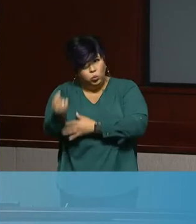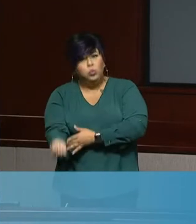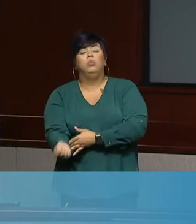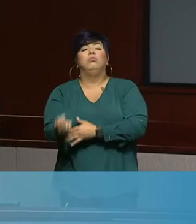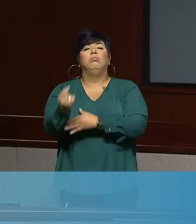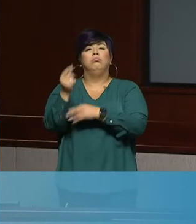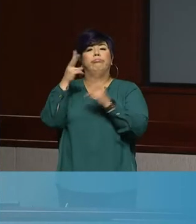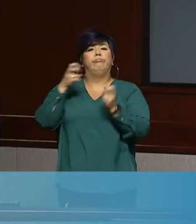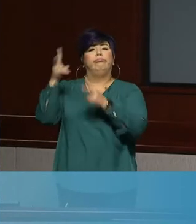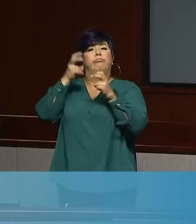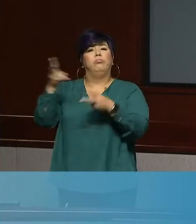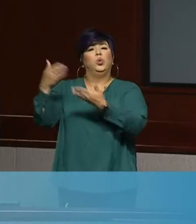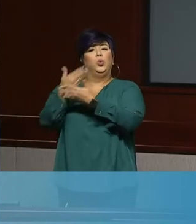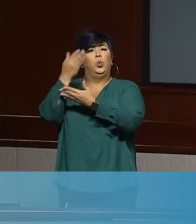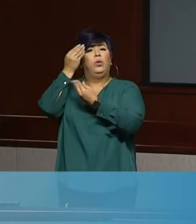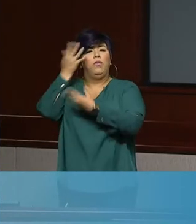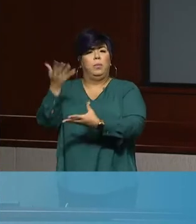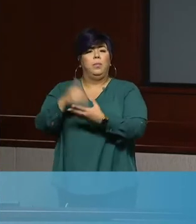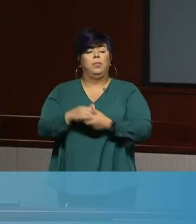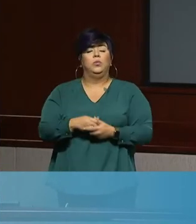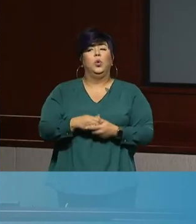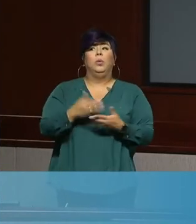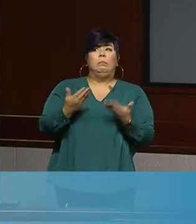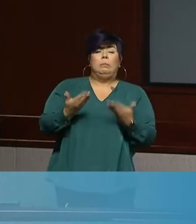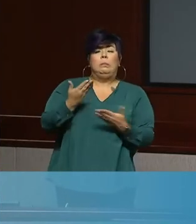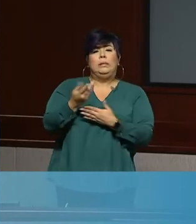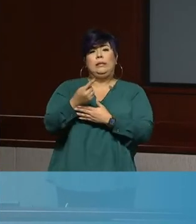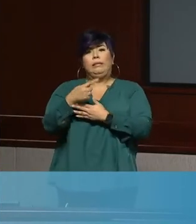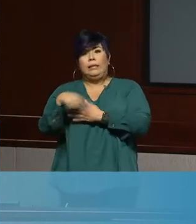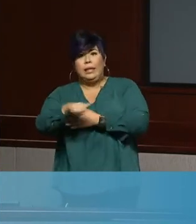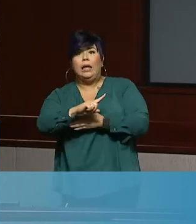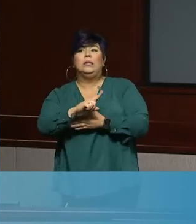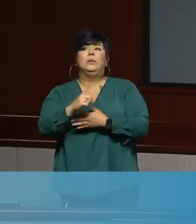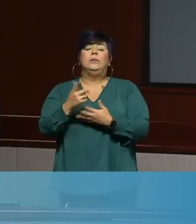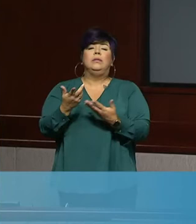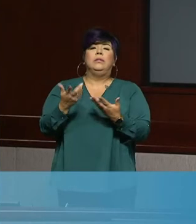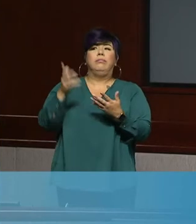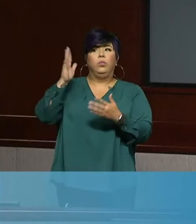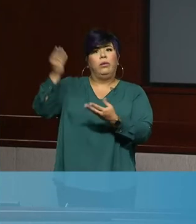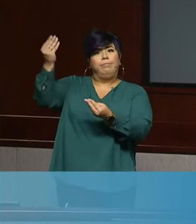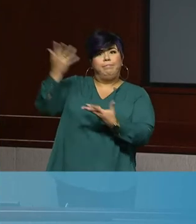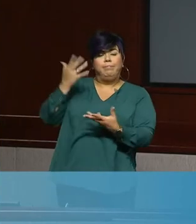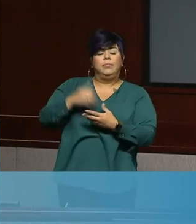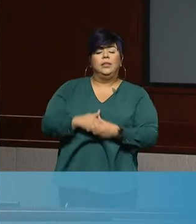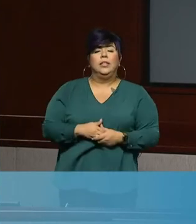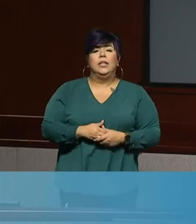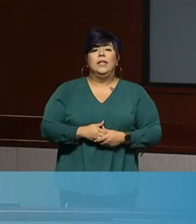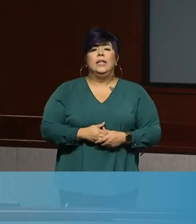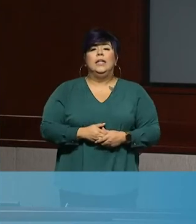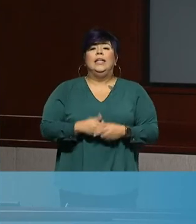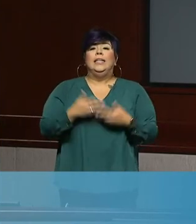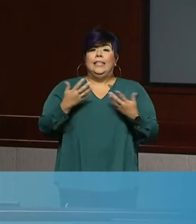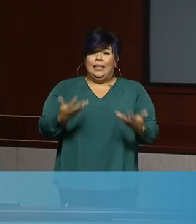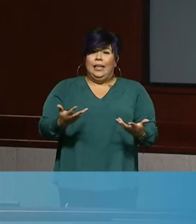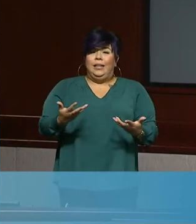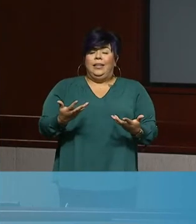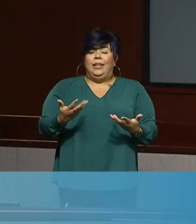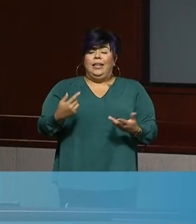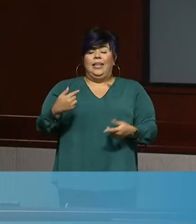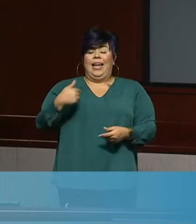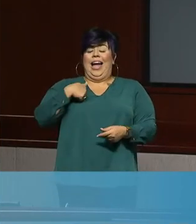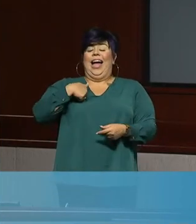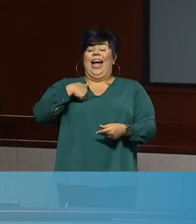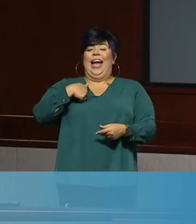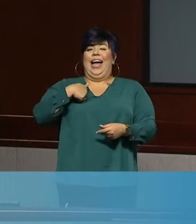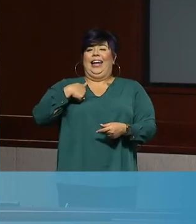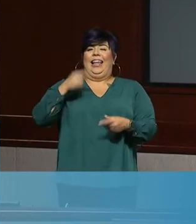and his team discuss this at their press conference next week. I was supposed to have Matt Constantine come up and start this before I did and messed